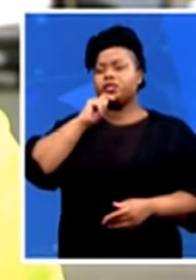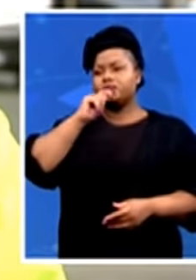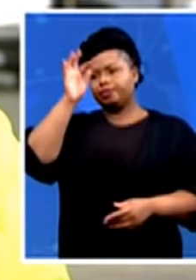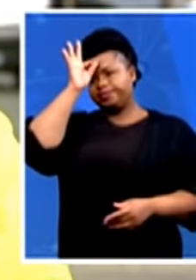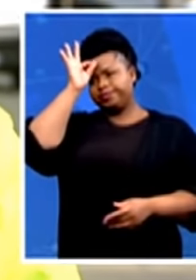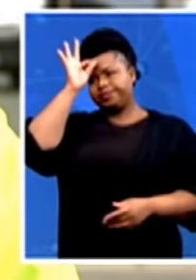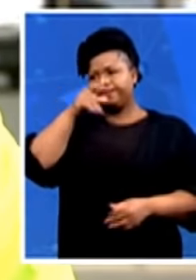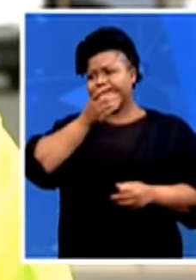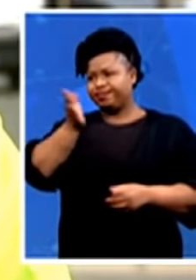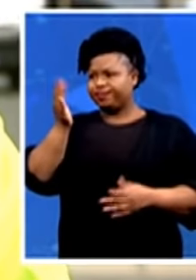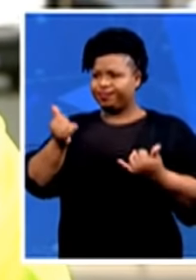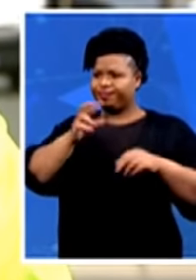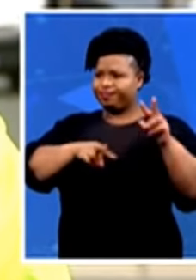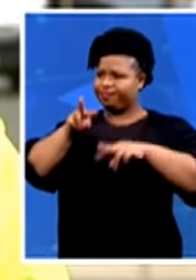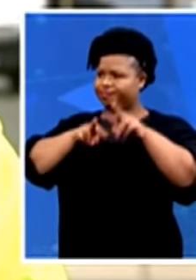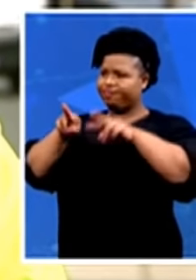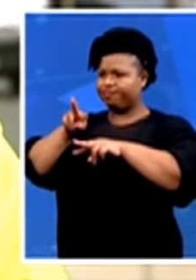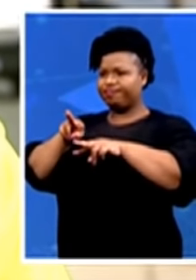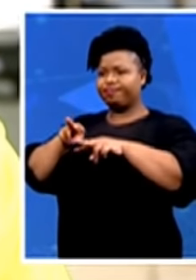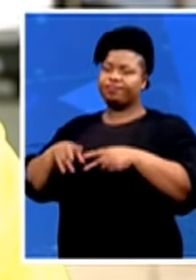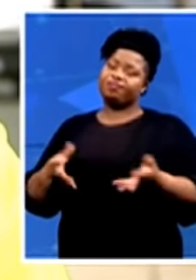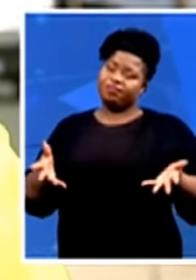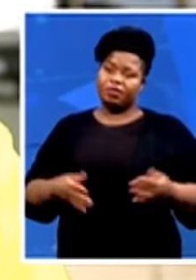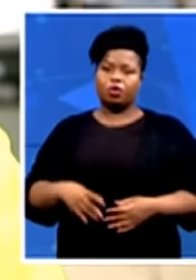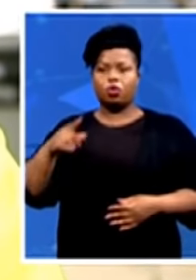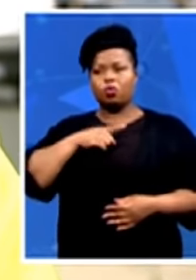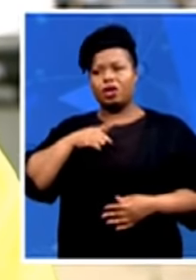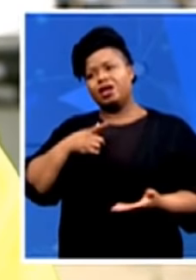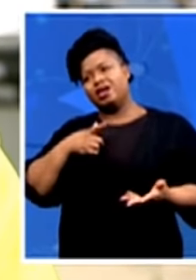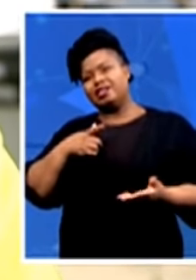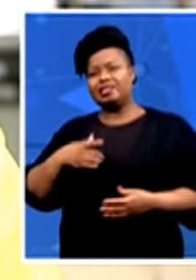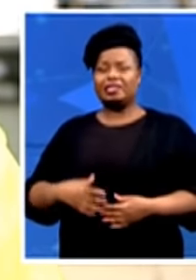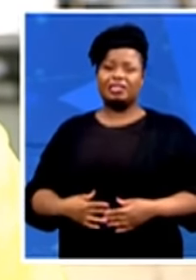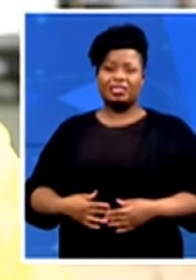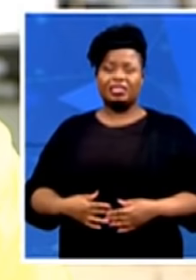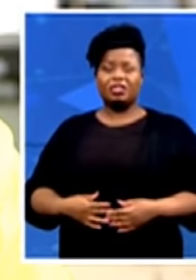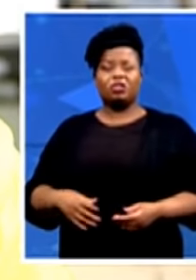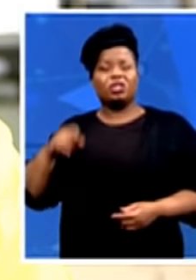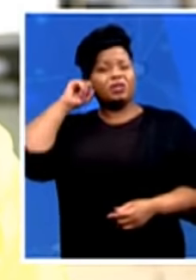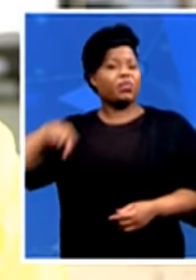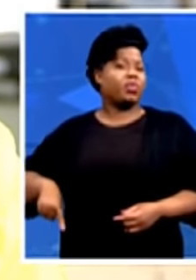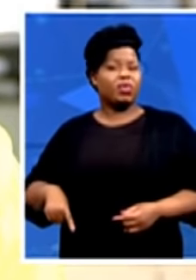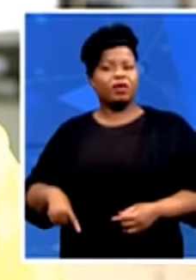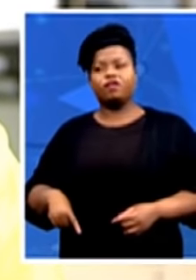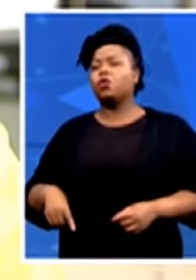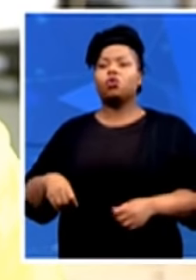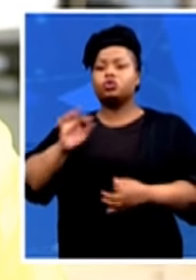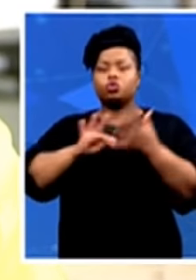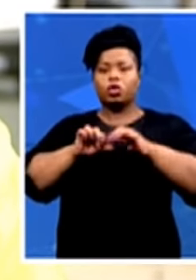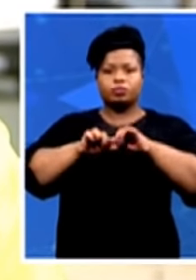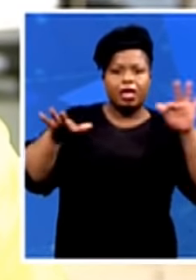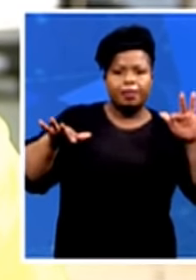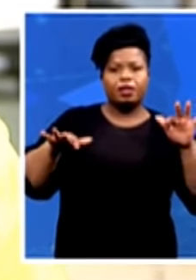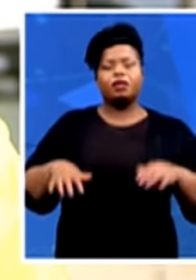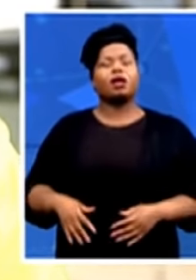those threats, Desiree, they are not going to get caught off guard this time around. We saw that during the